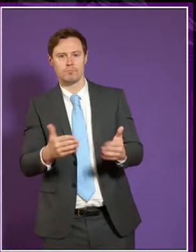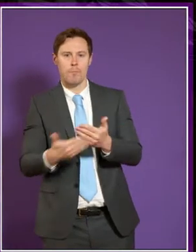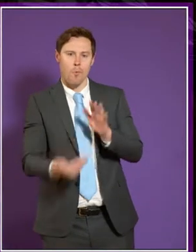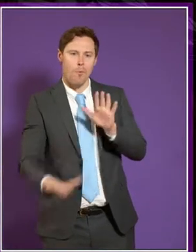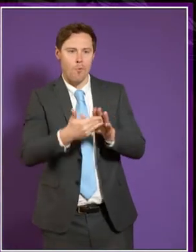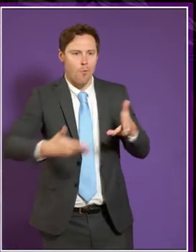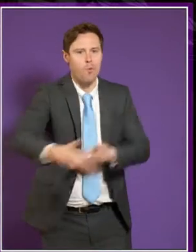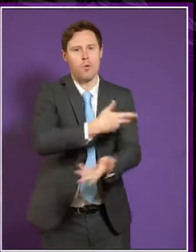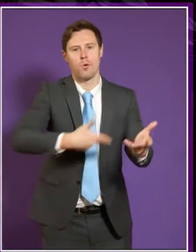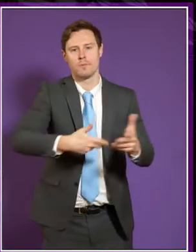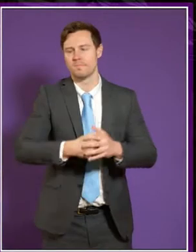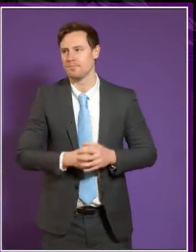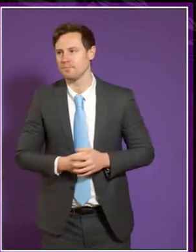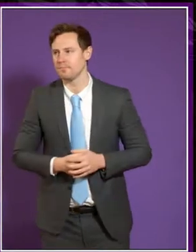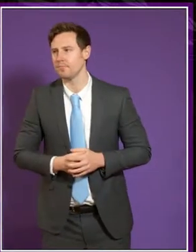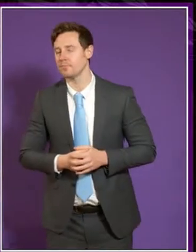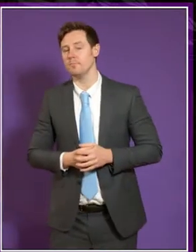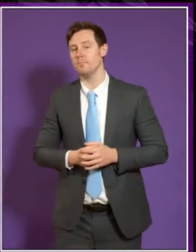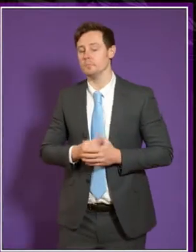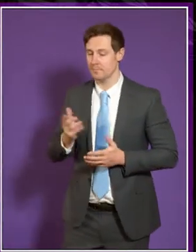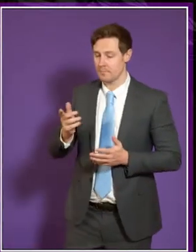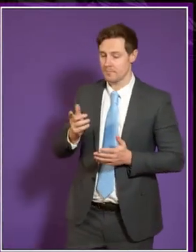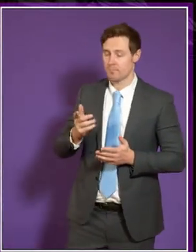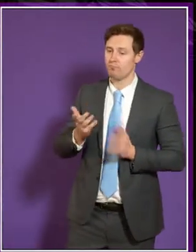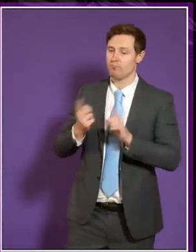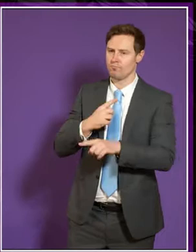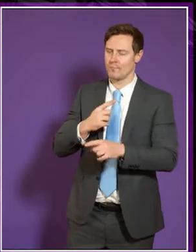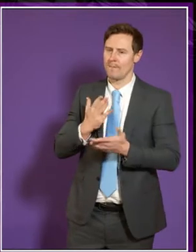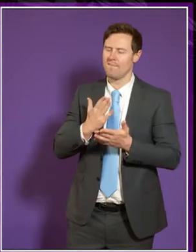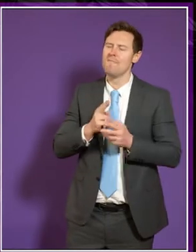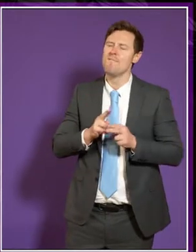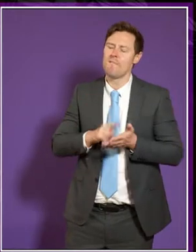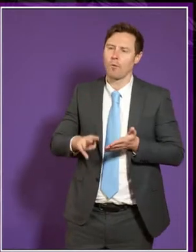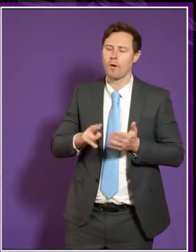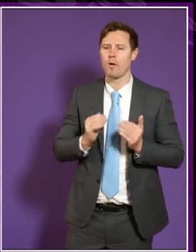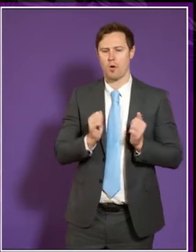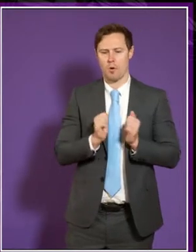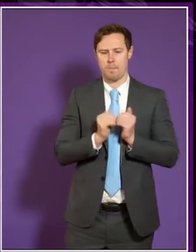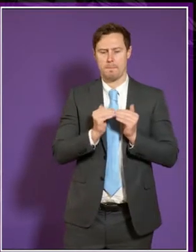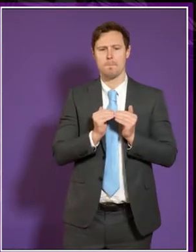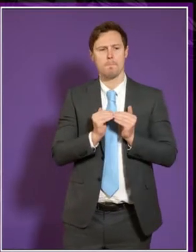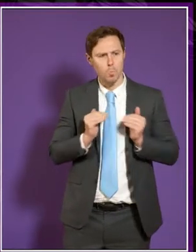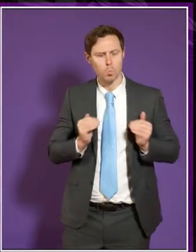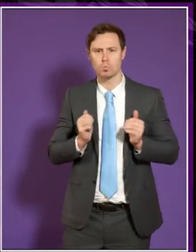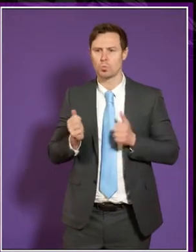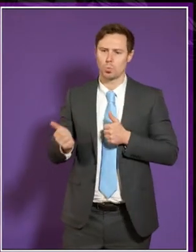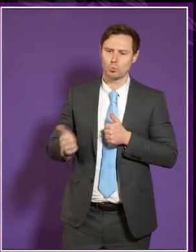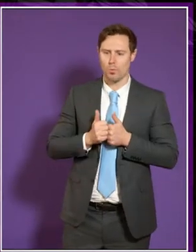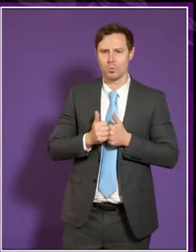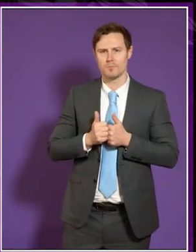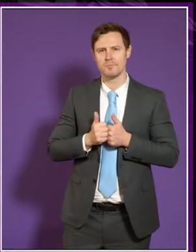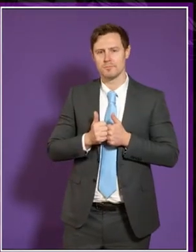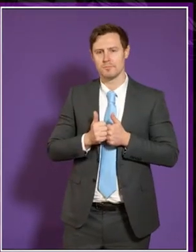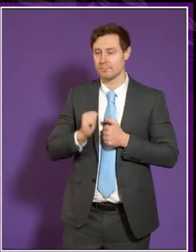Can I say, I mean, that is very much mutual support. mean, we value the advice that we get